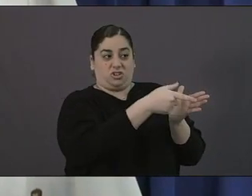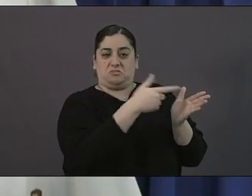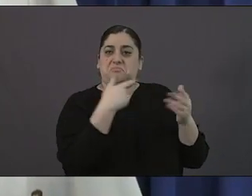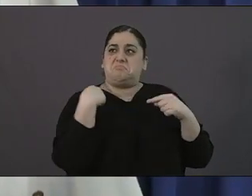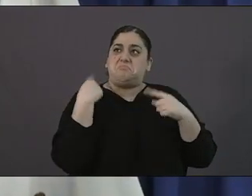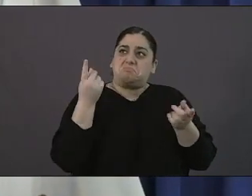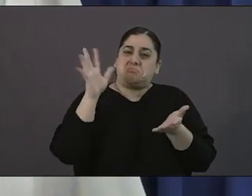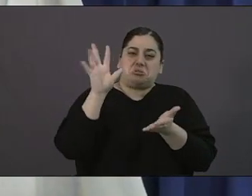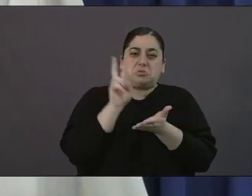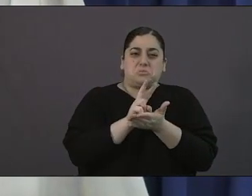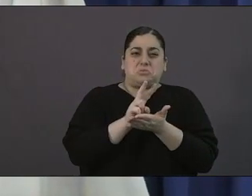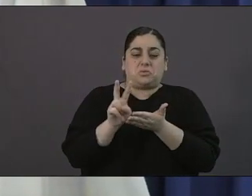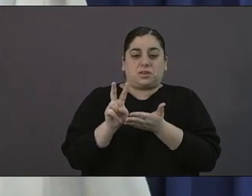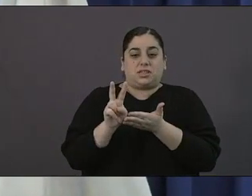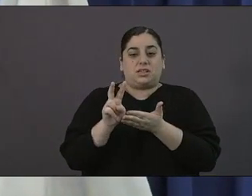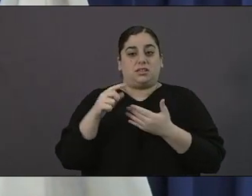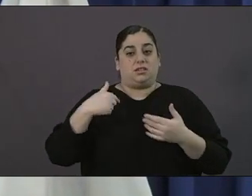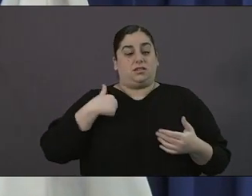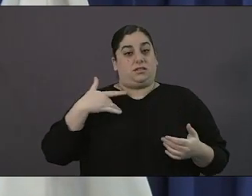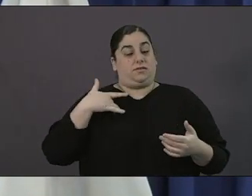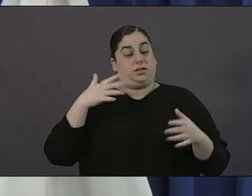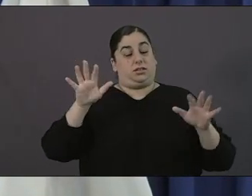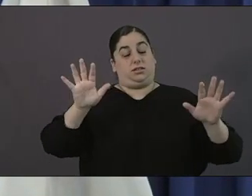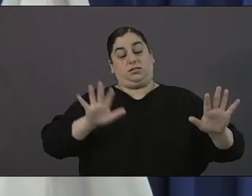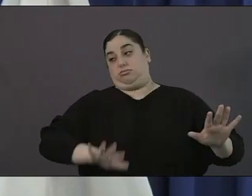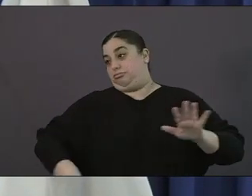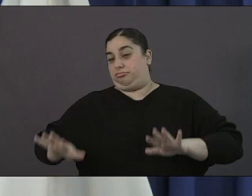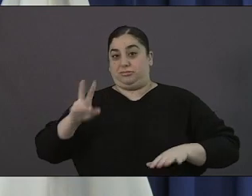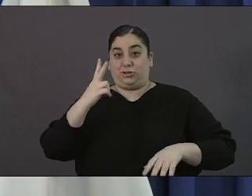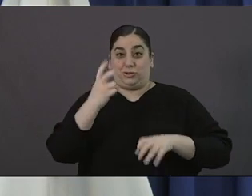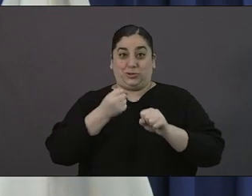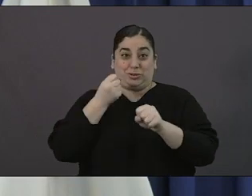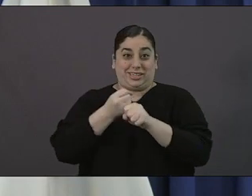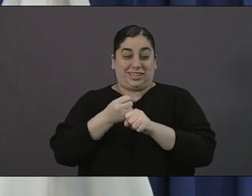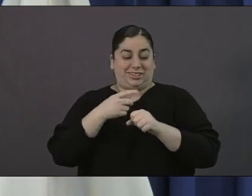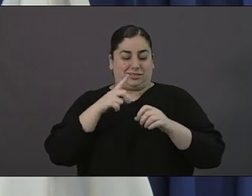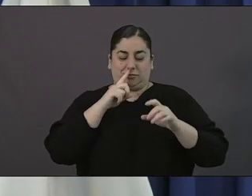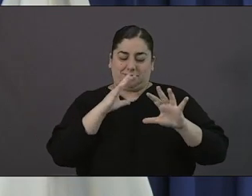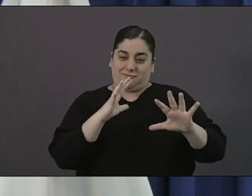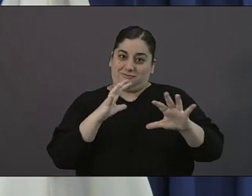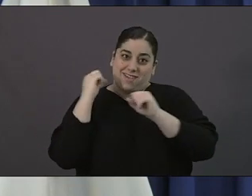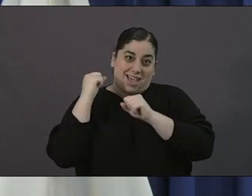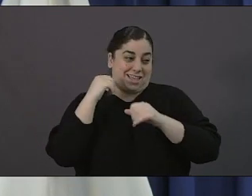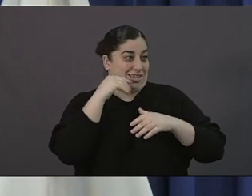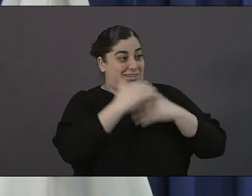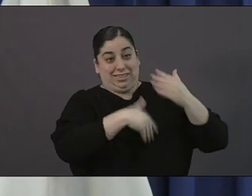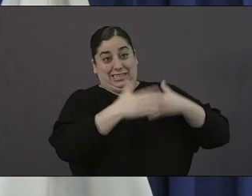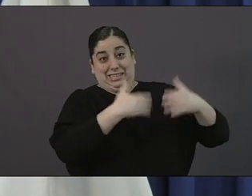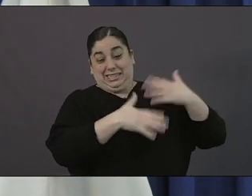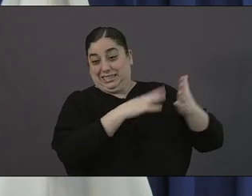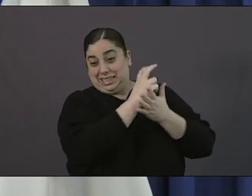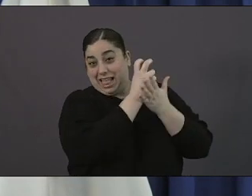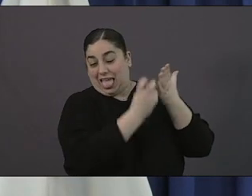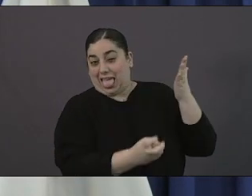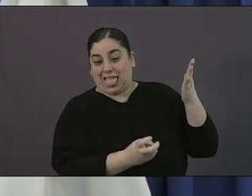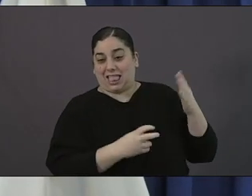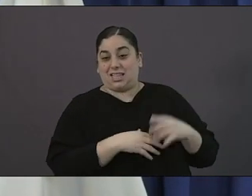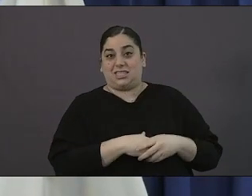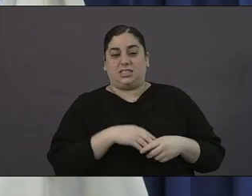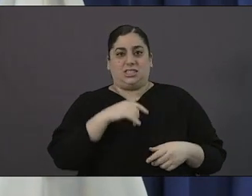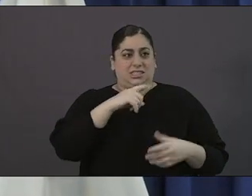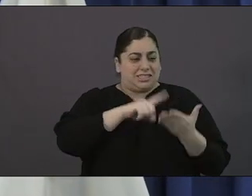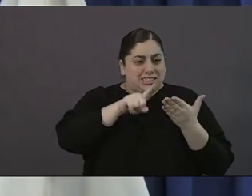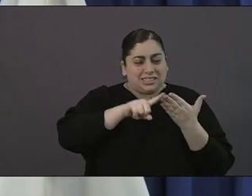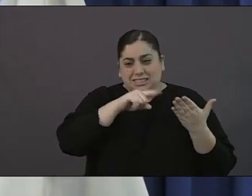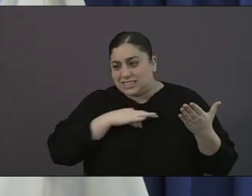um we've got all the infrastructure in there all of our nurses and clinicians uh all of our support staff our housing navigators we've actually found